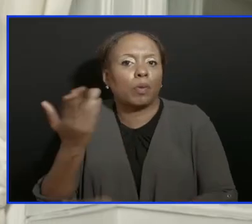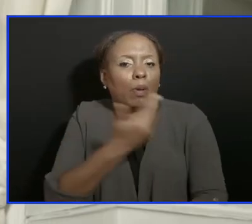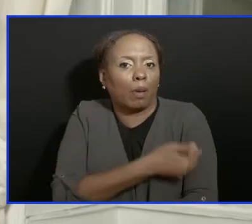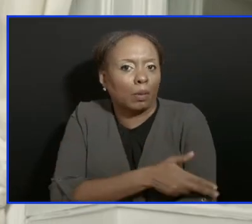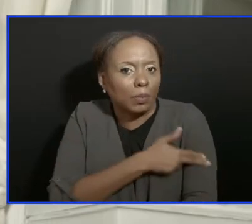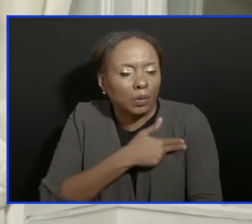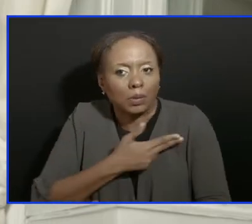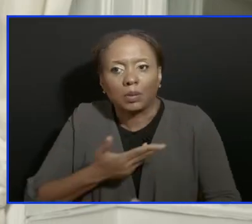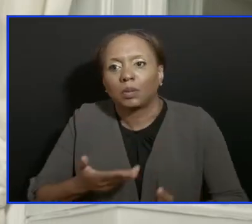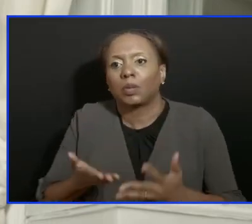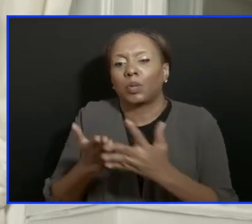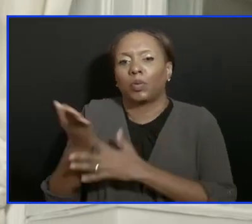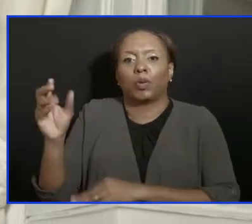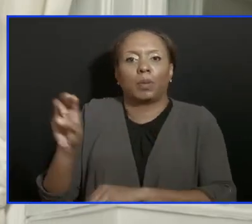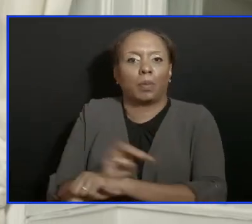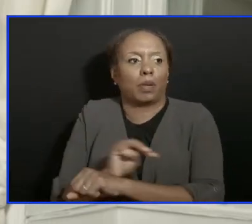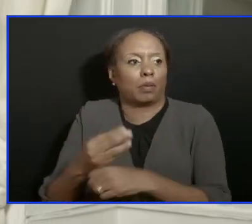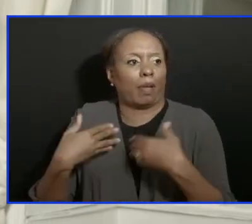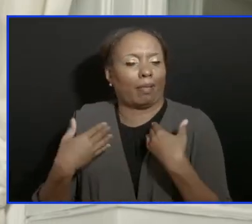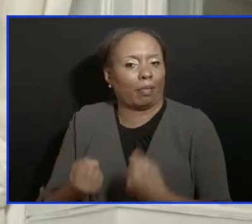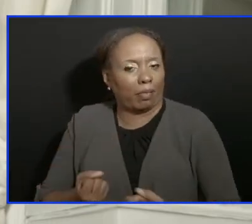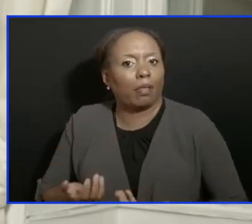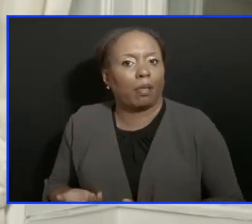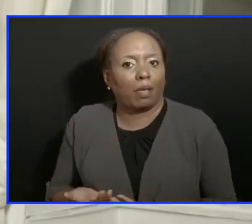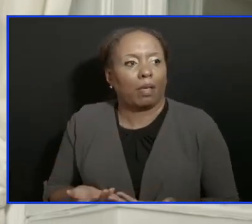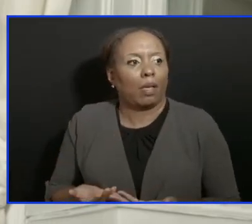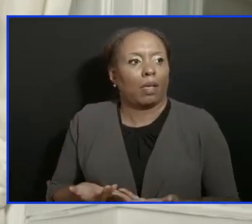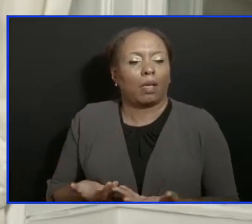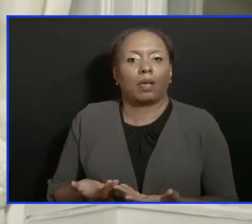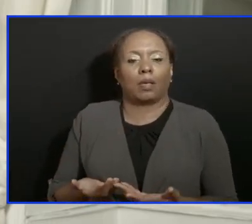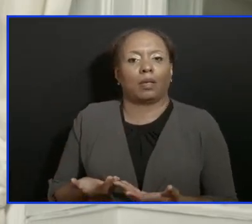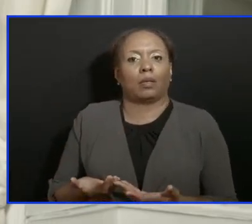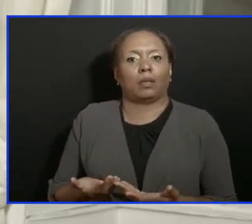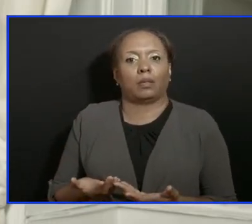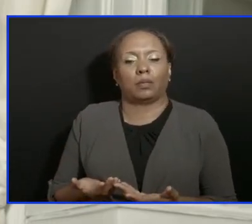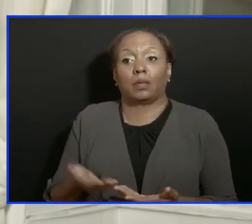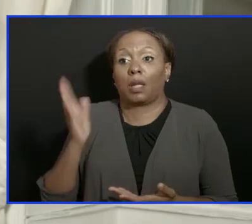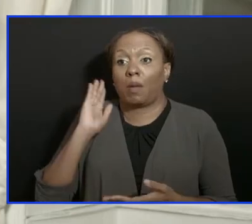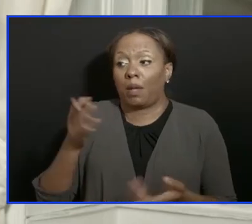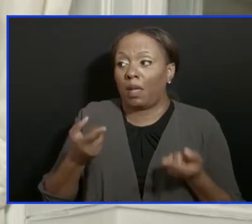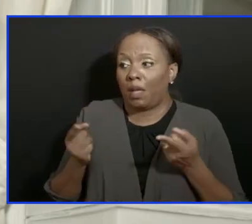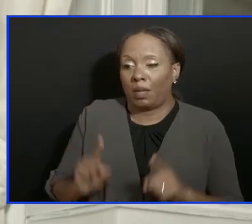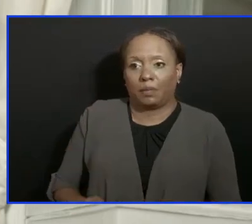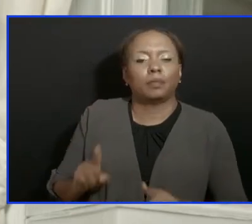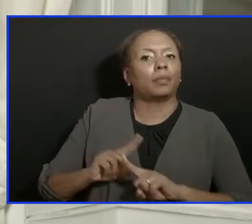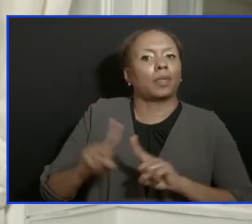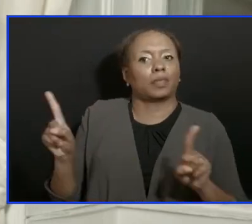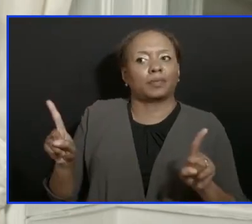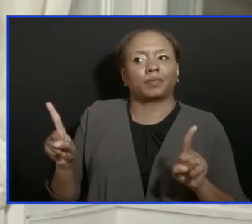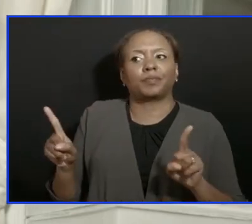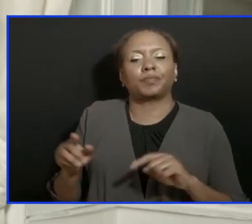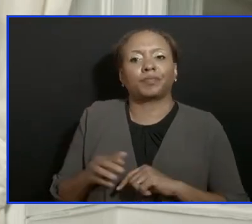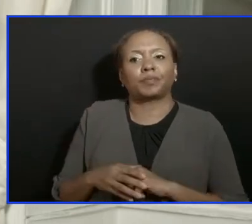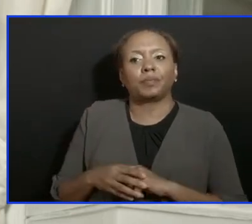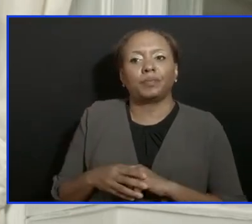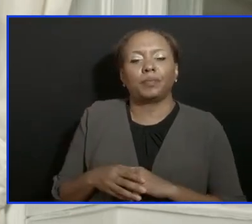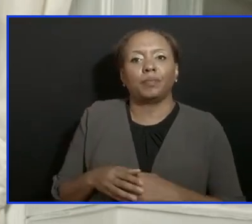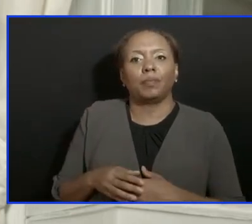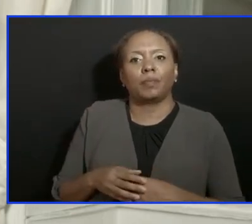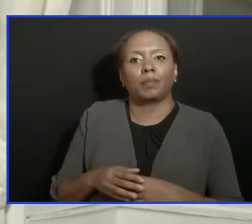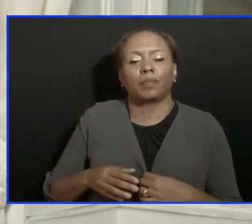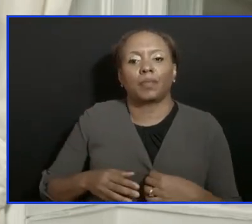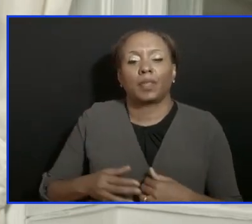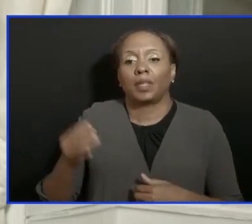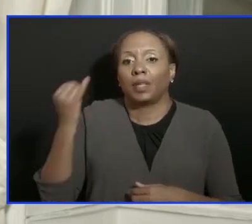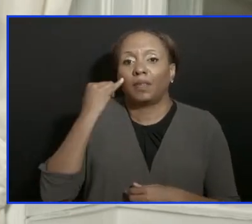obviously to the Ministry of Health. And I'm quite sure that that will happen. But you might imagine, Emmanuel, that once